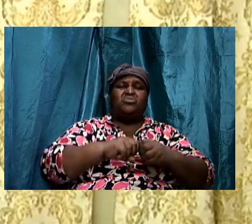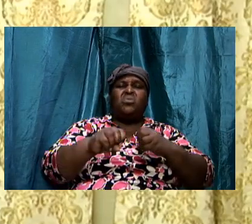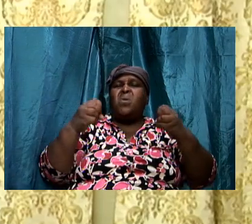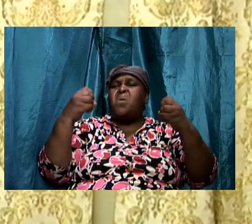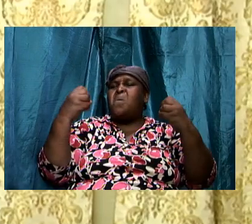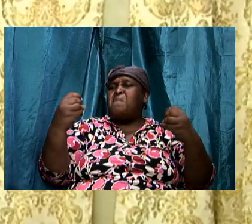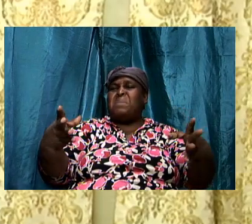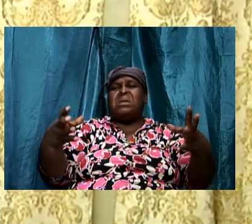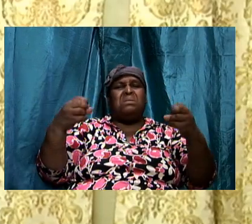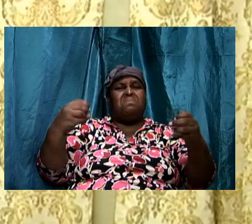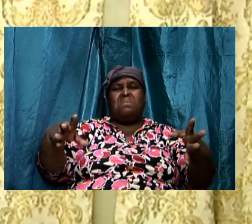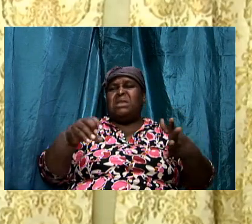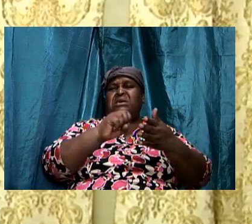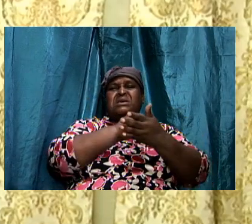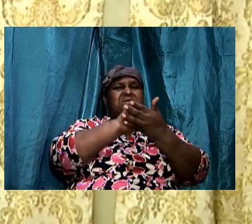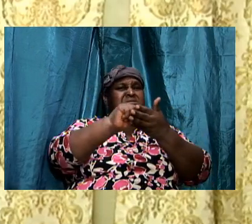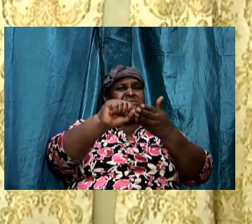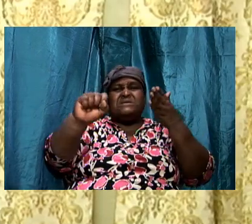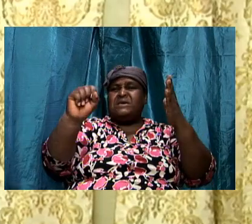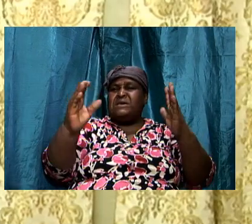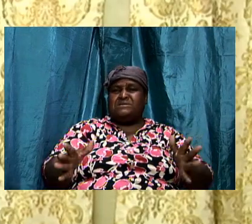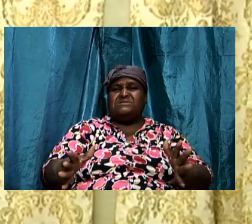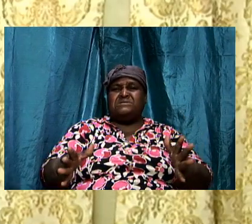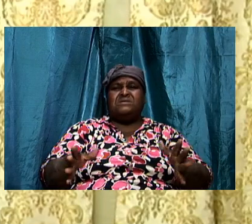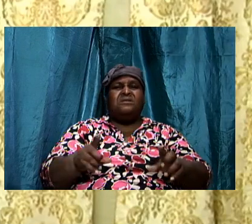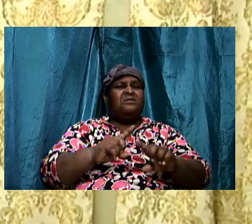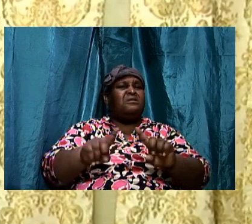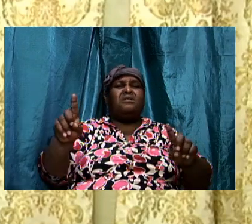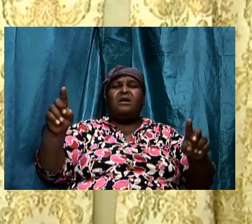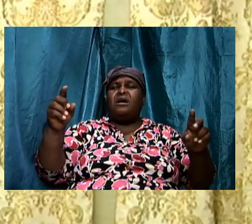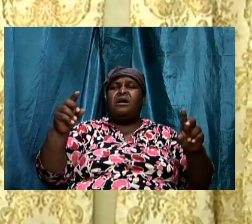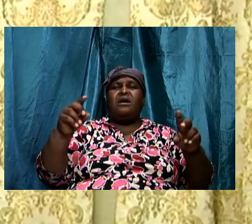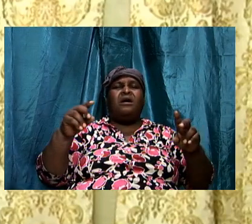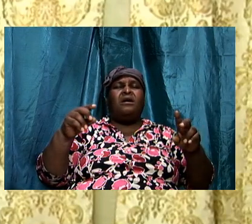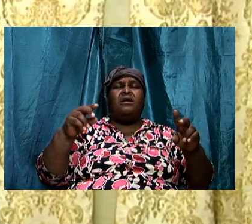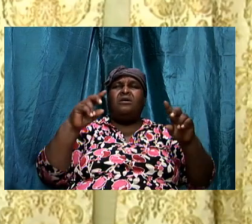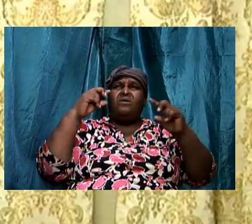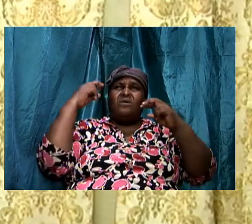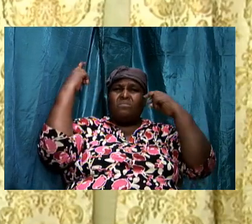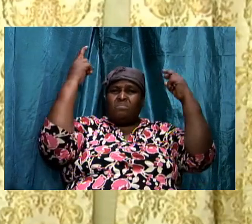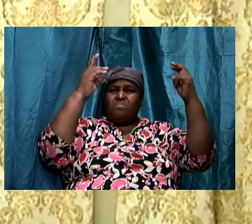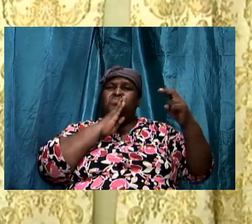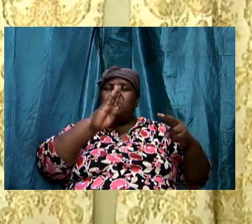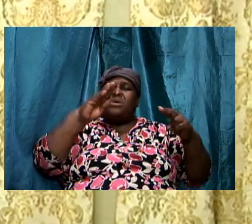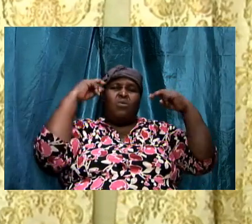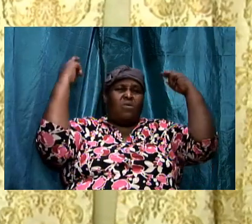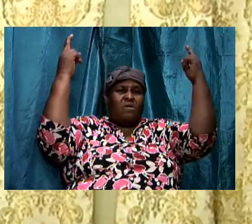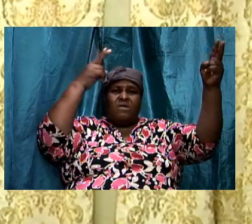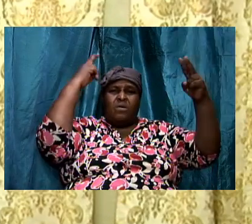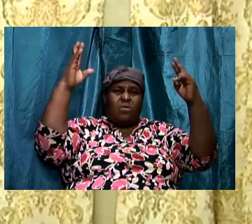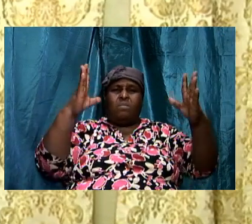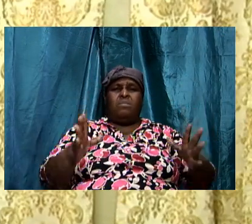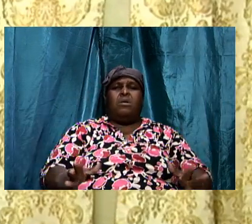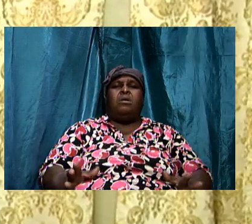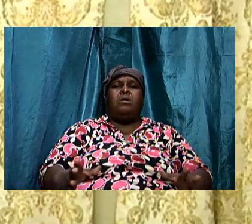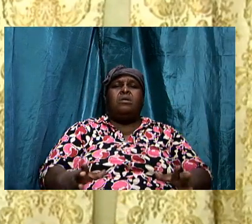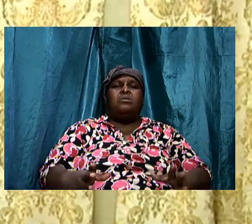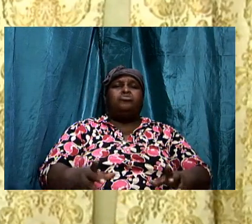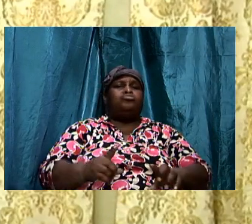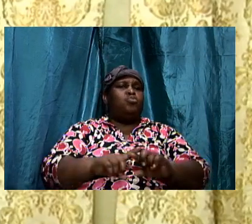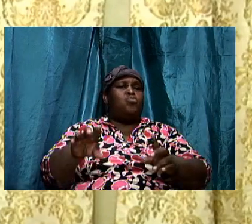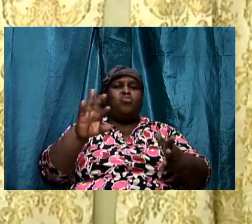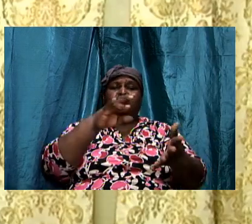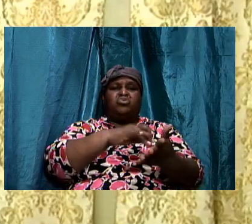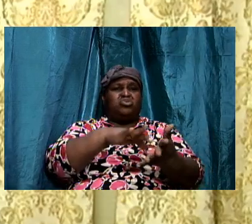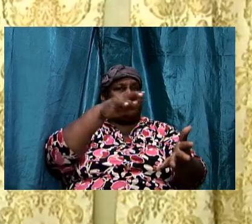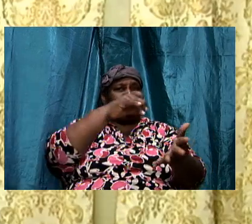have the weapon that is required for them to be overcomers and this is the reason why so many of